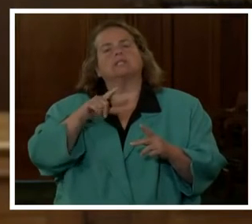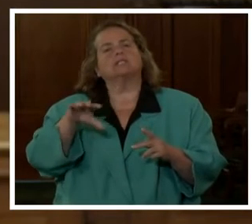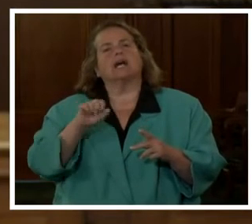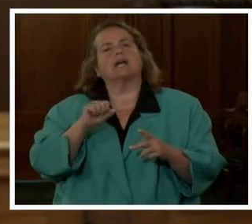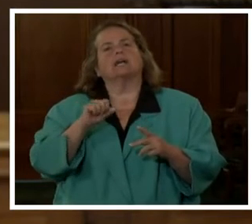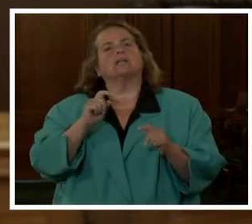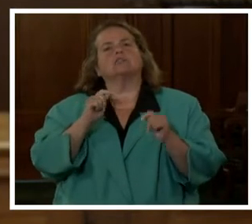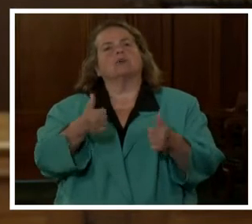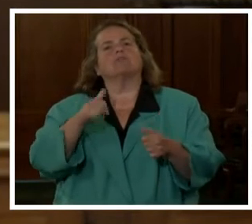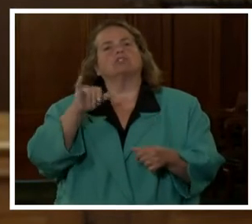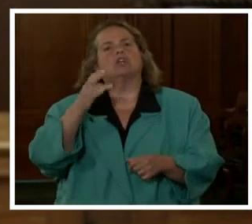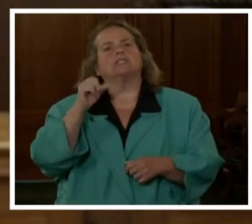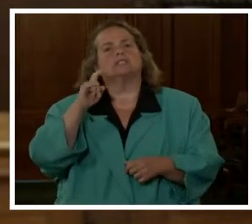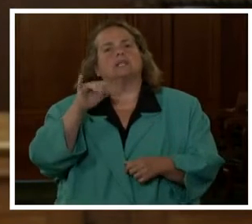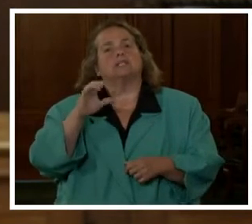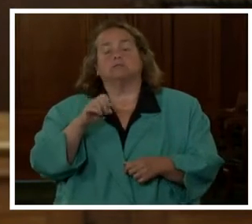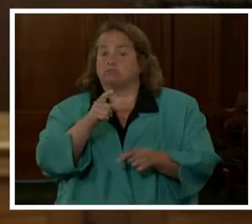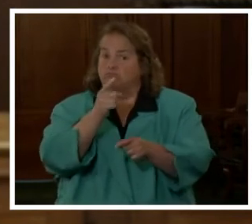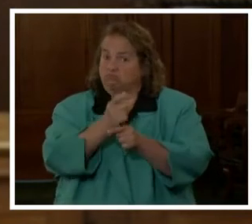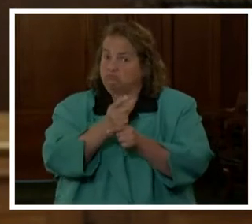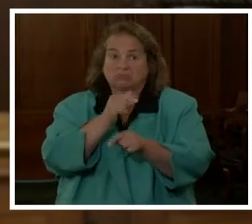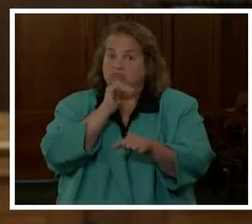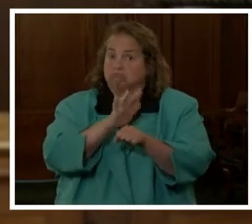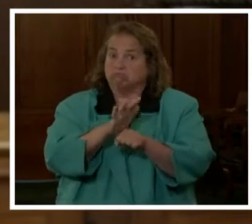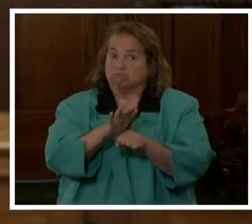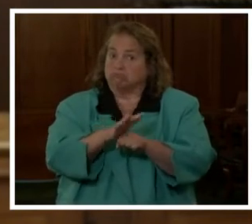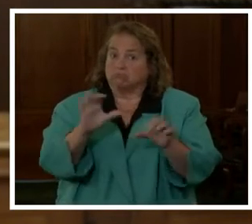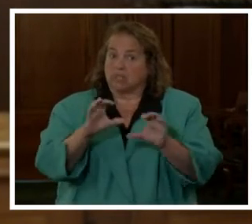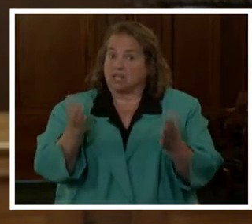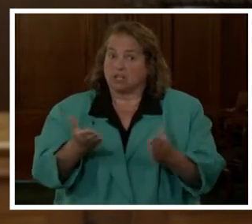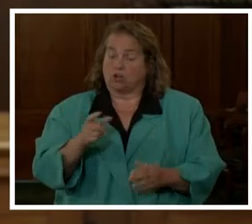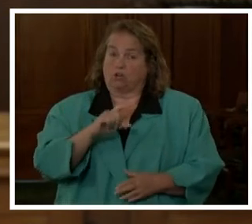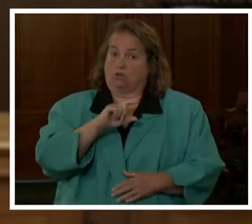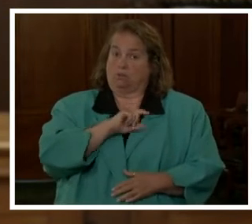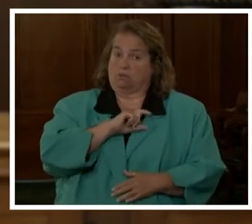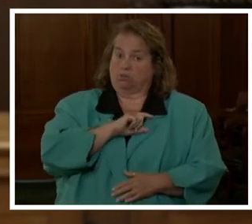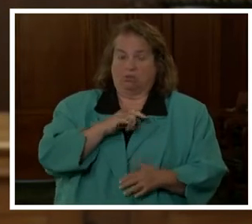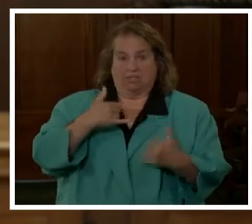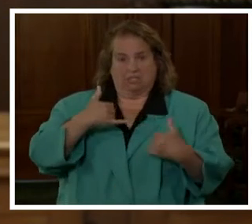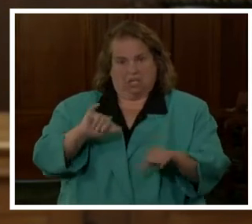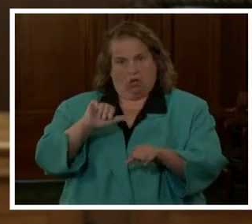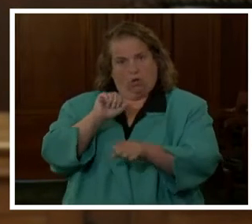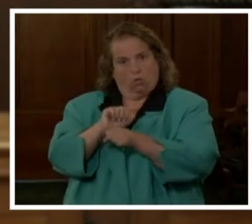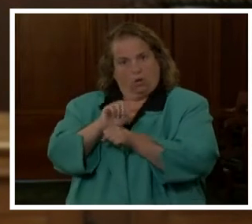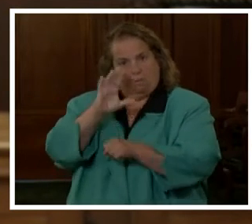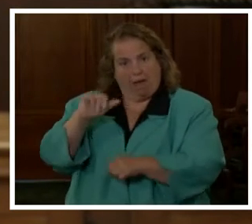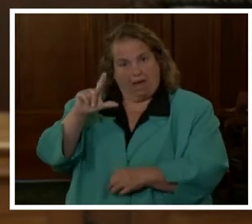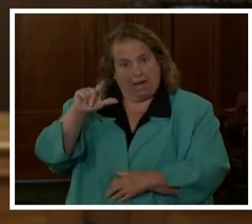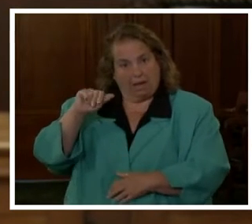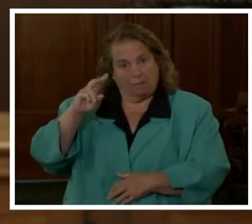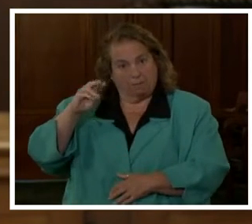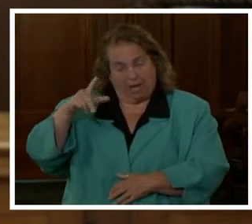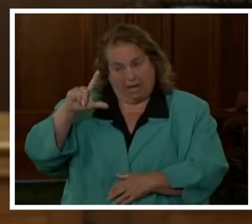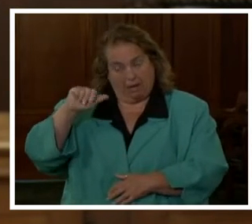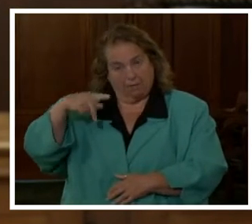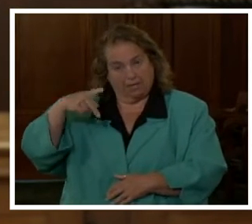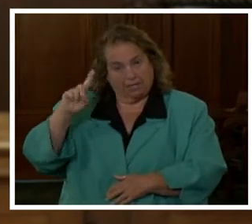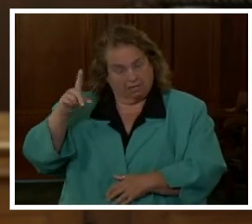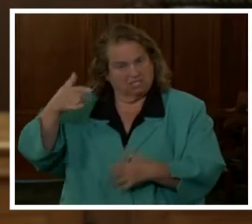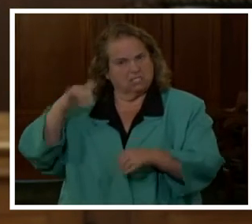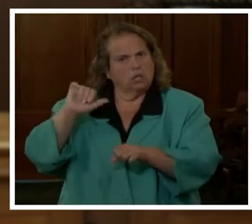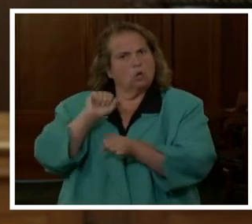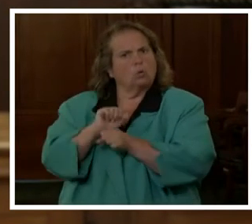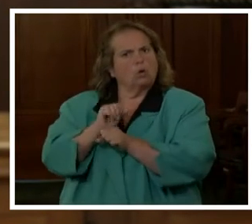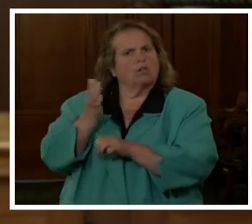There's not been enough done here. The police officers are, again, still employed by LMPD, still being paid by LMPD. They've